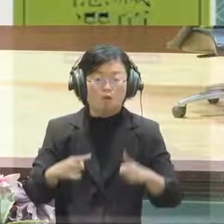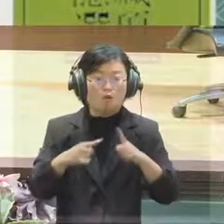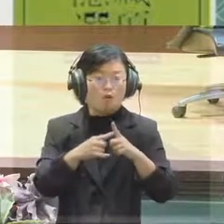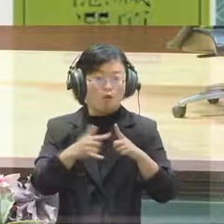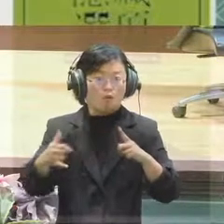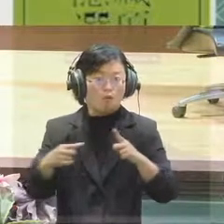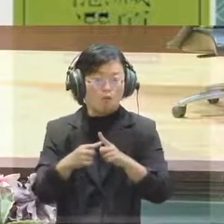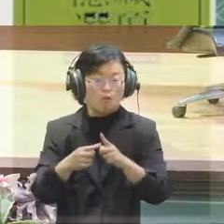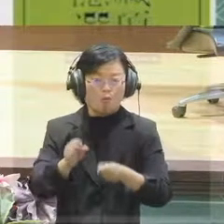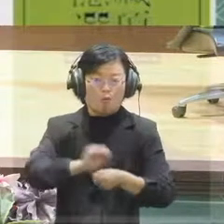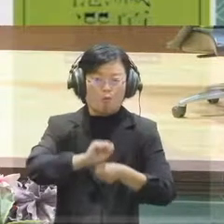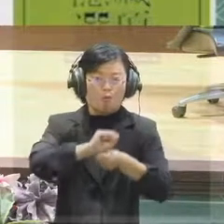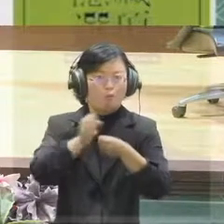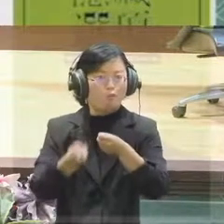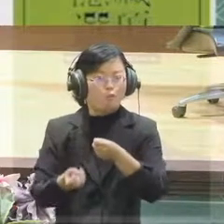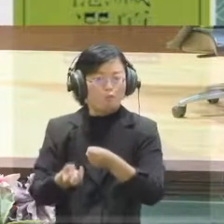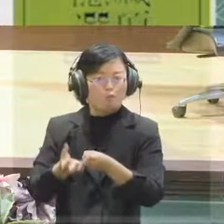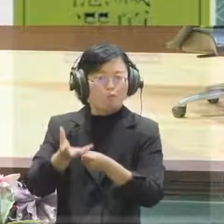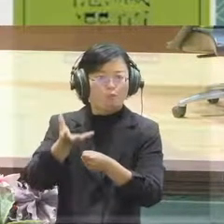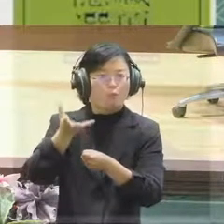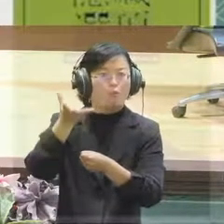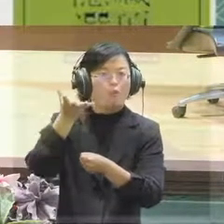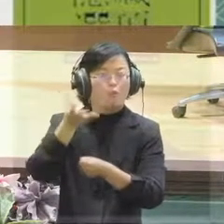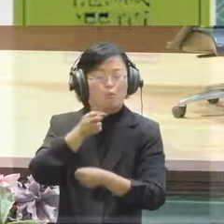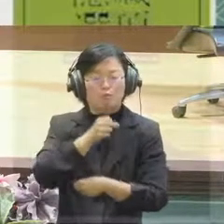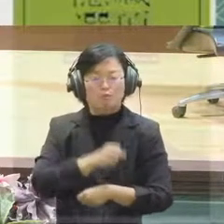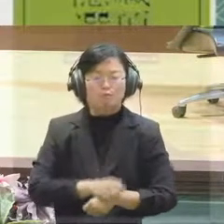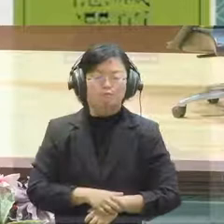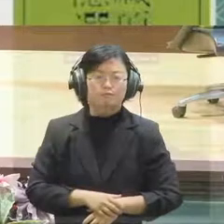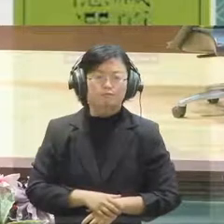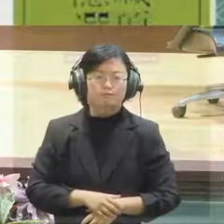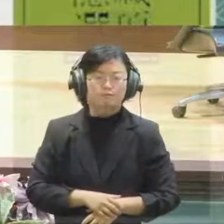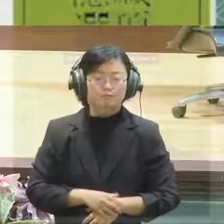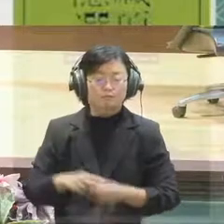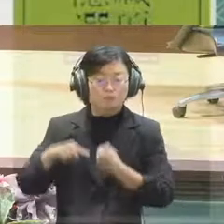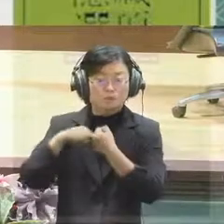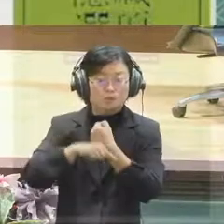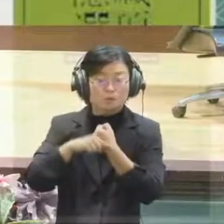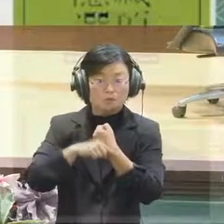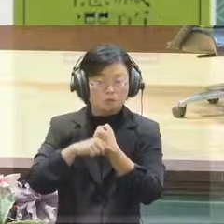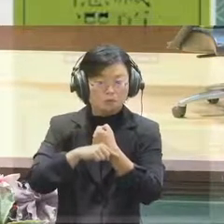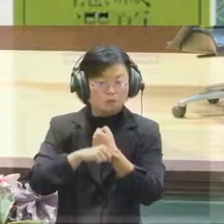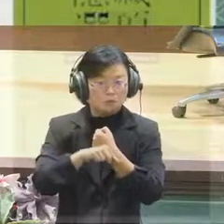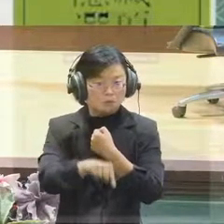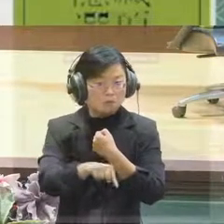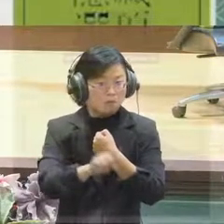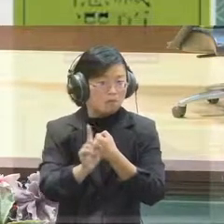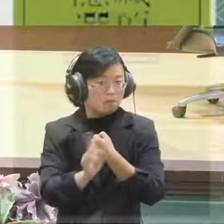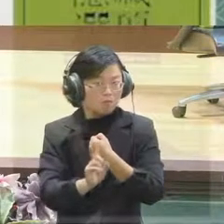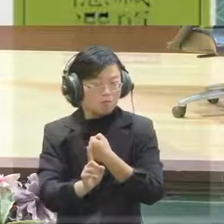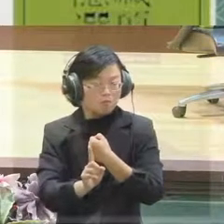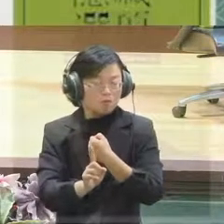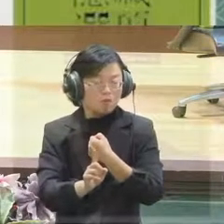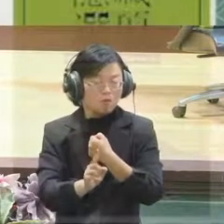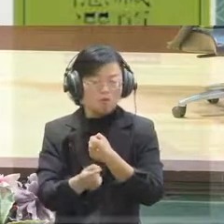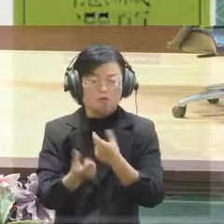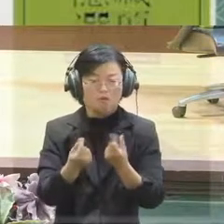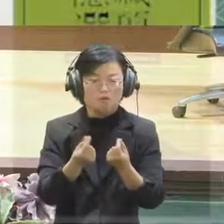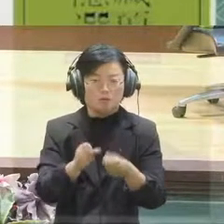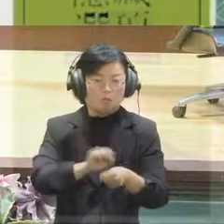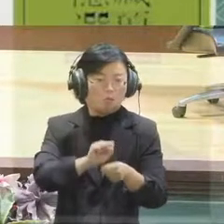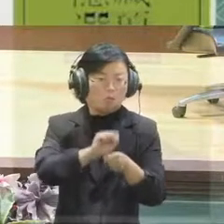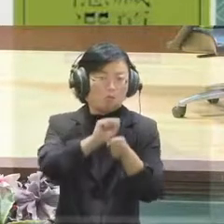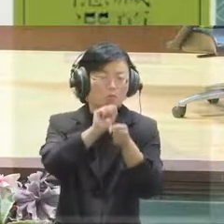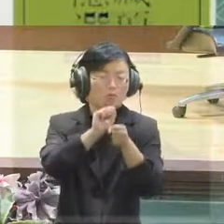And so is our research outcome. So, all of you can go to visit our